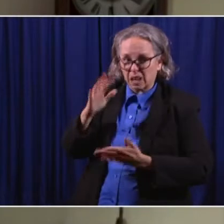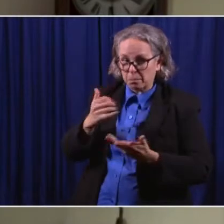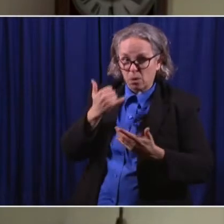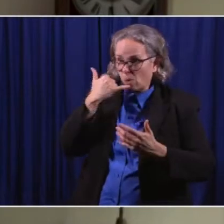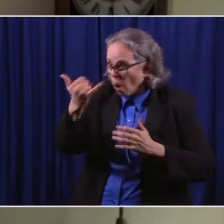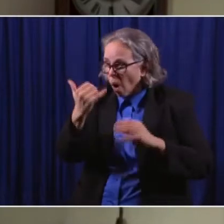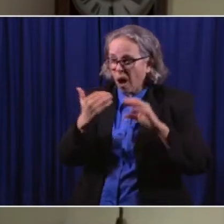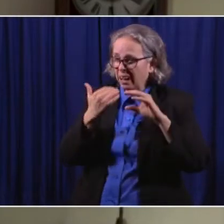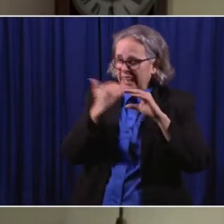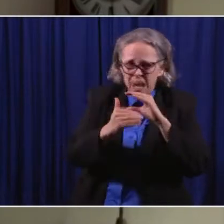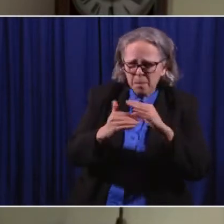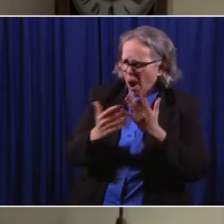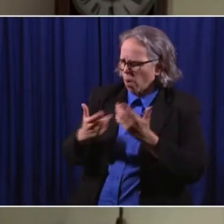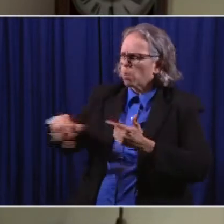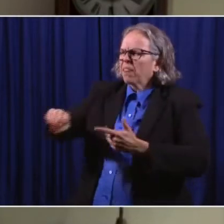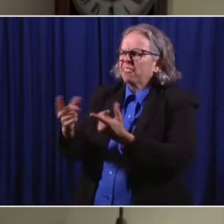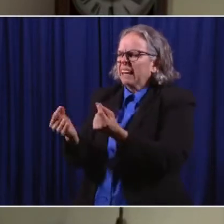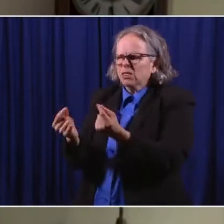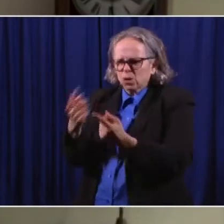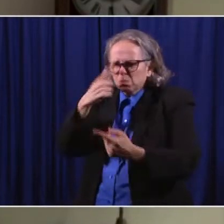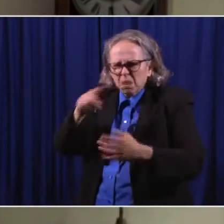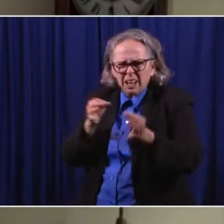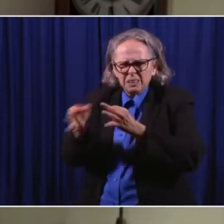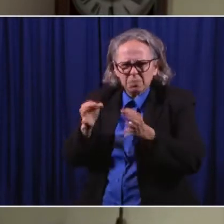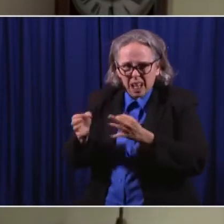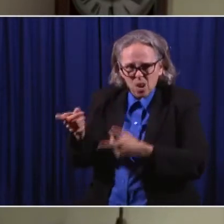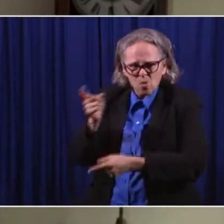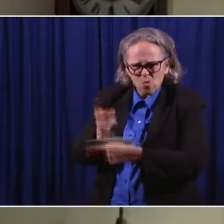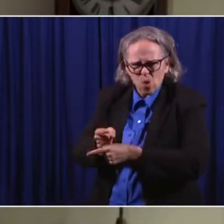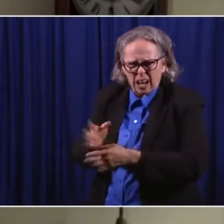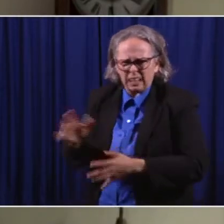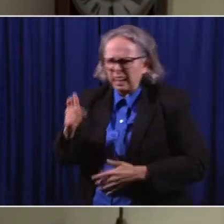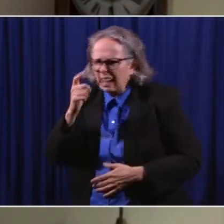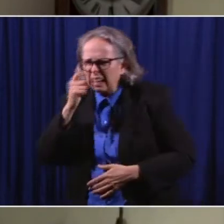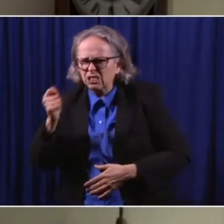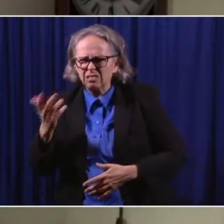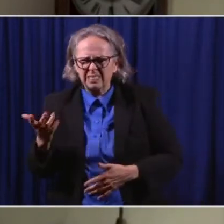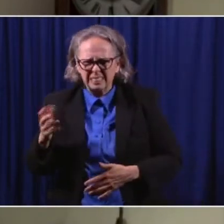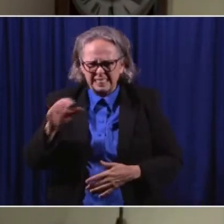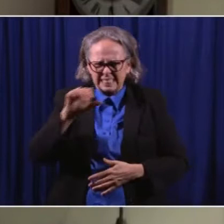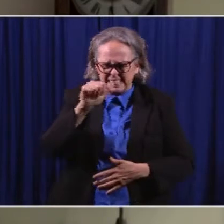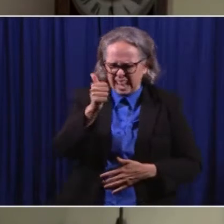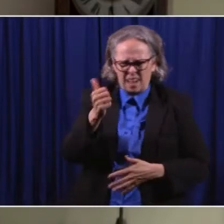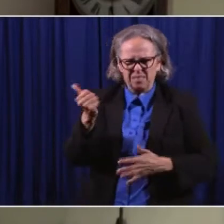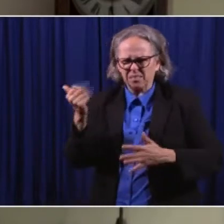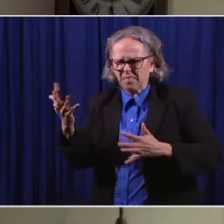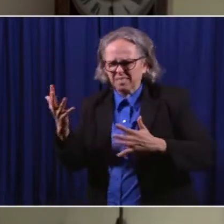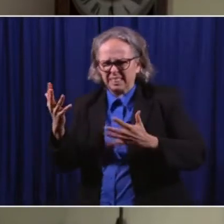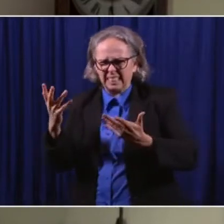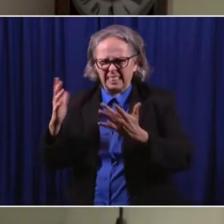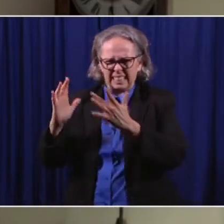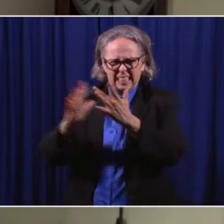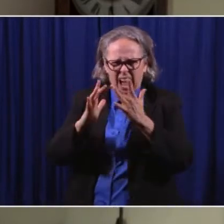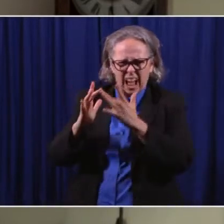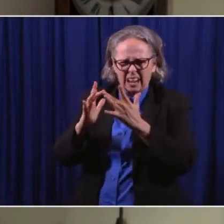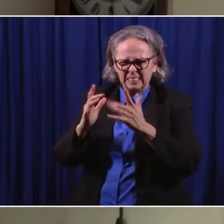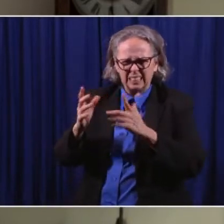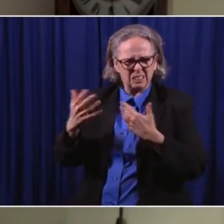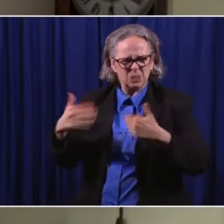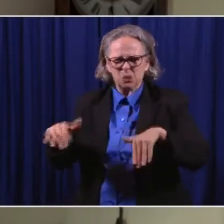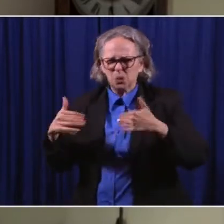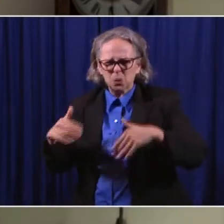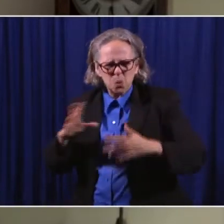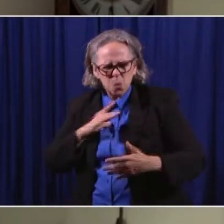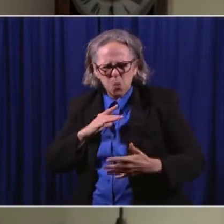of contacts per student. So if you can kind of run through that a little bit. Sure. So our contact